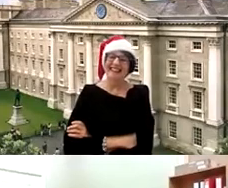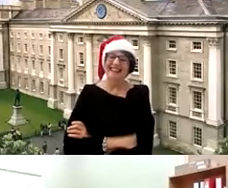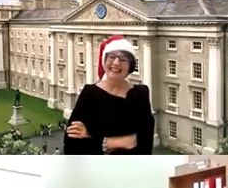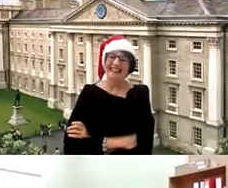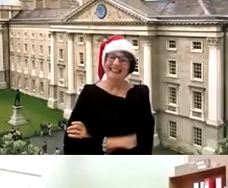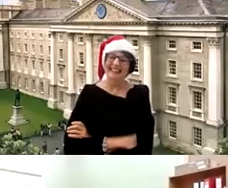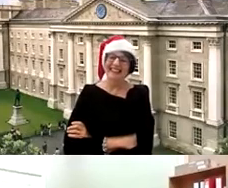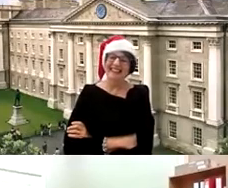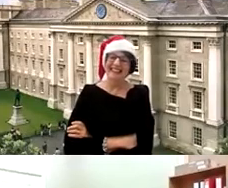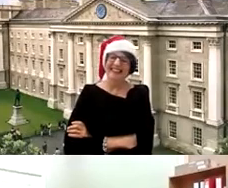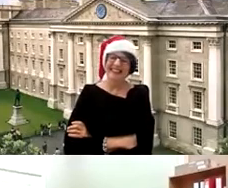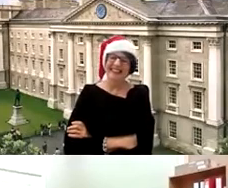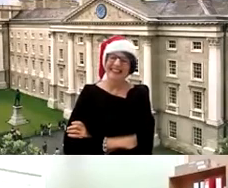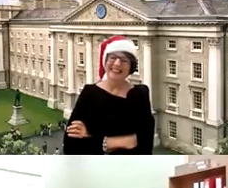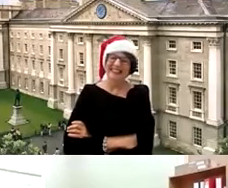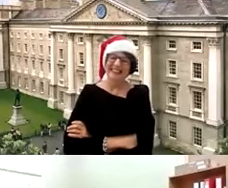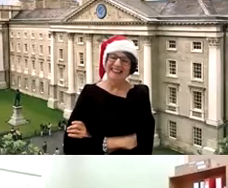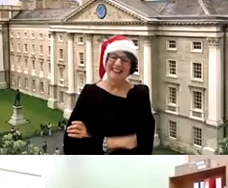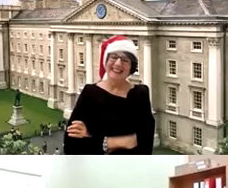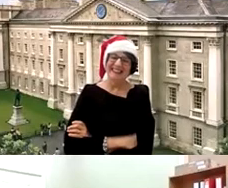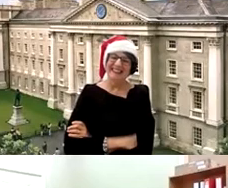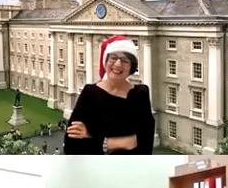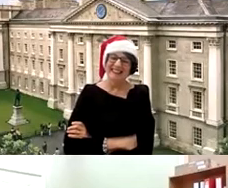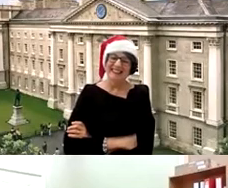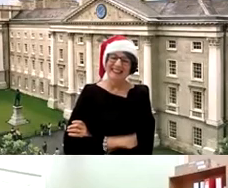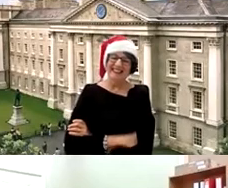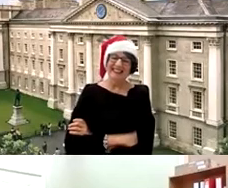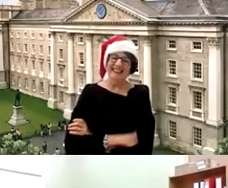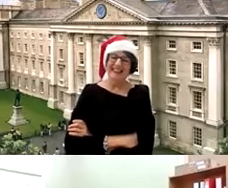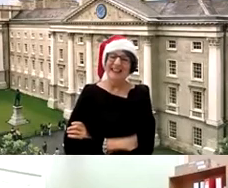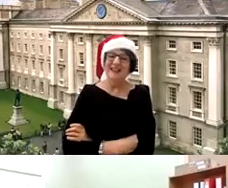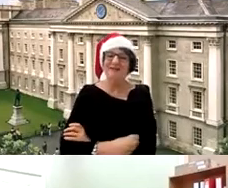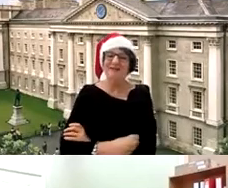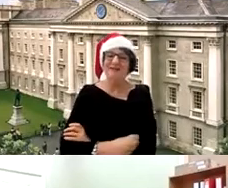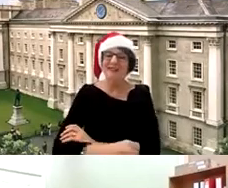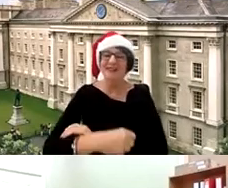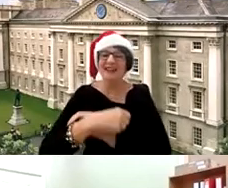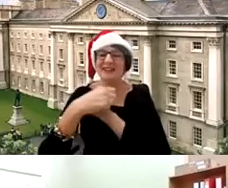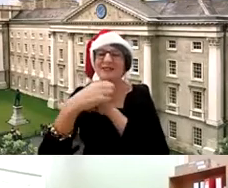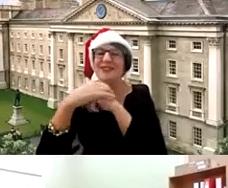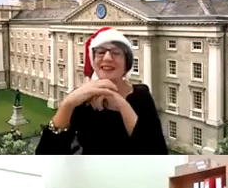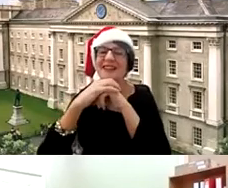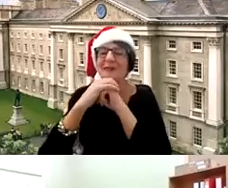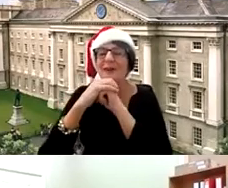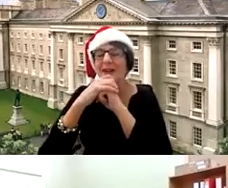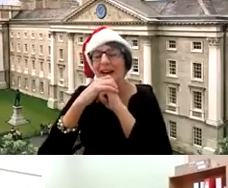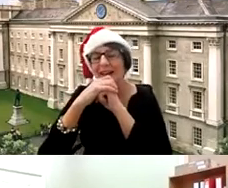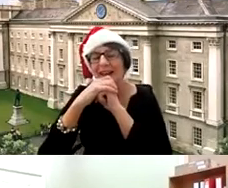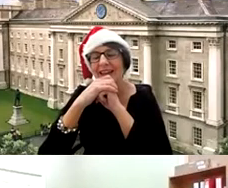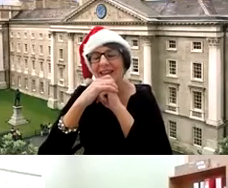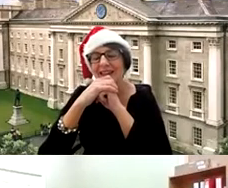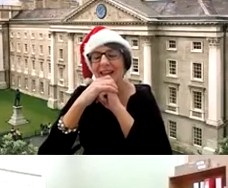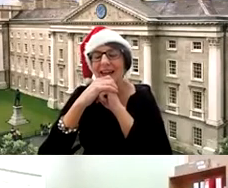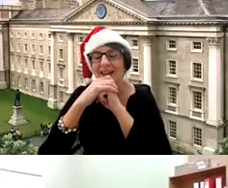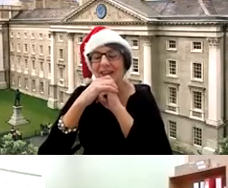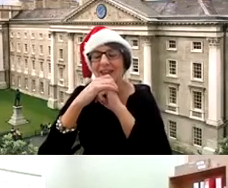all need santa claus and we all need to celebrate christmas more than ever this year no matter how we do it lovely that is fantastic mary and i